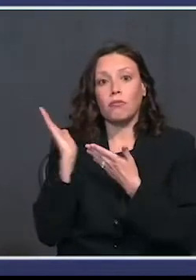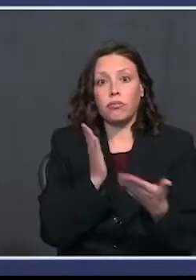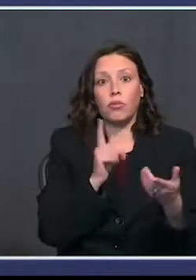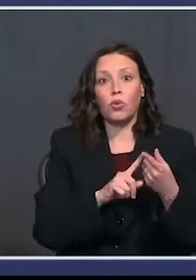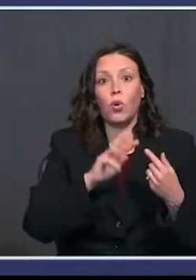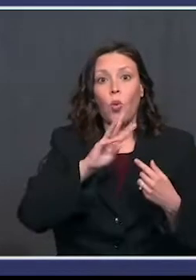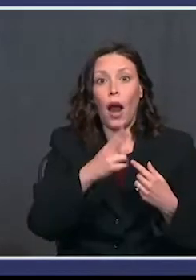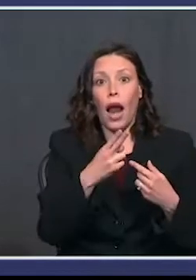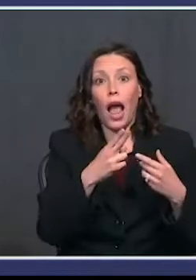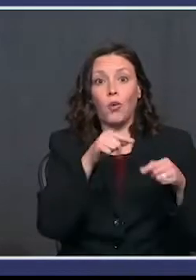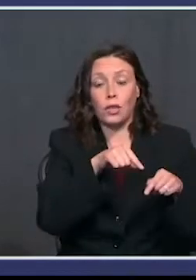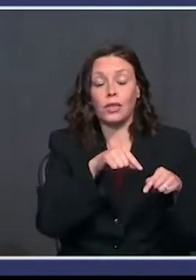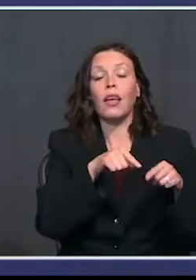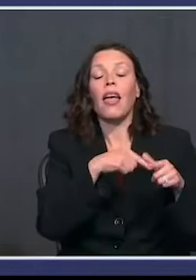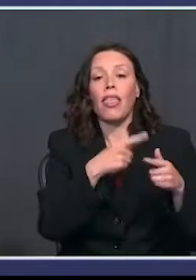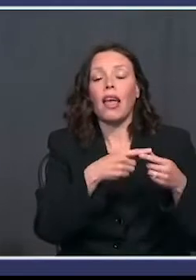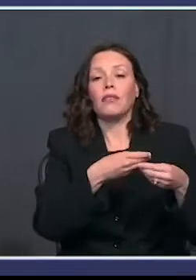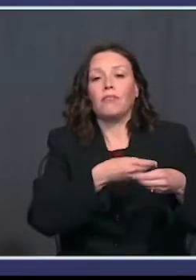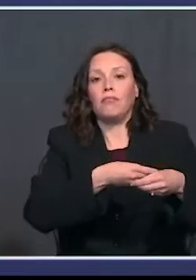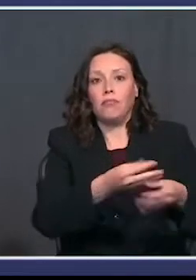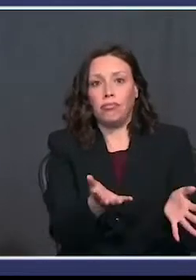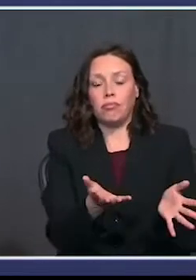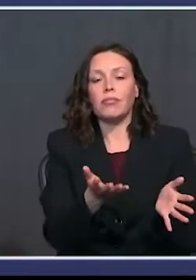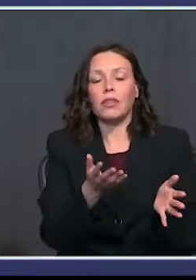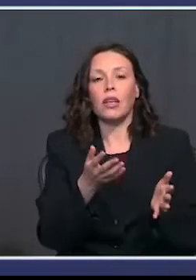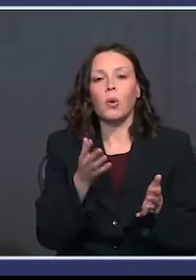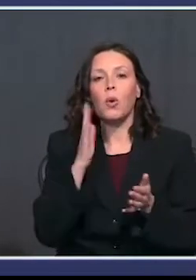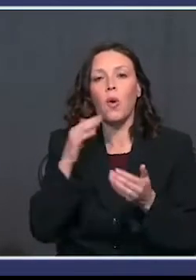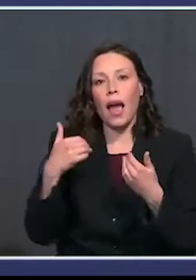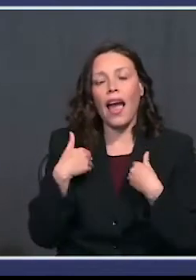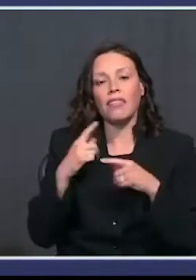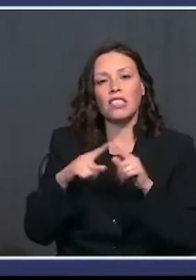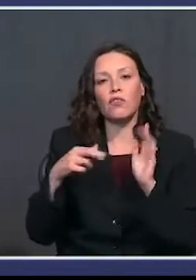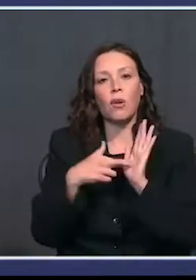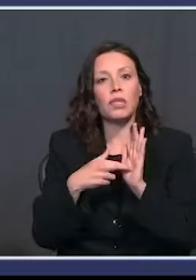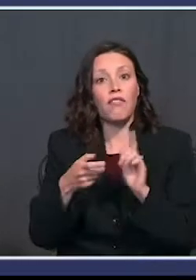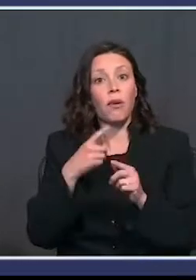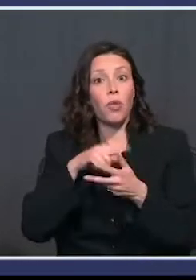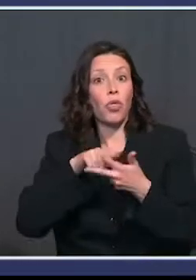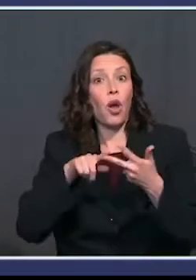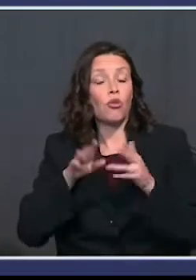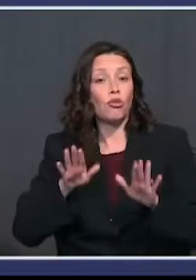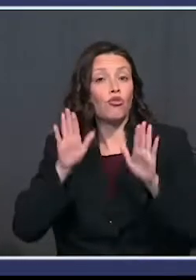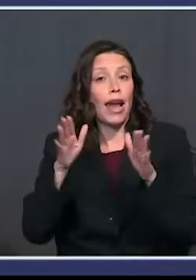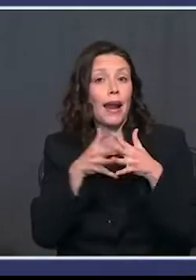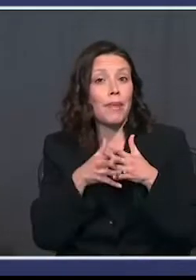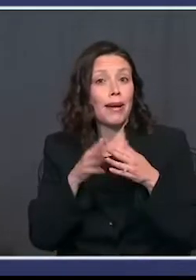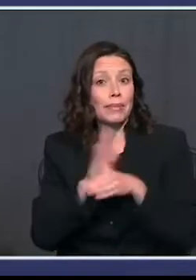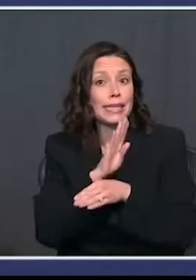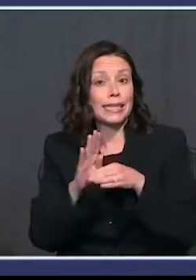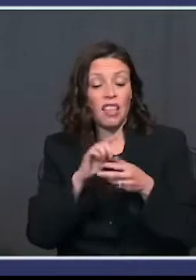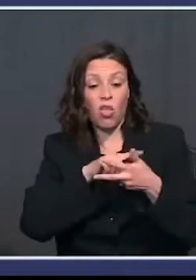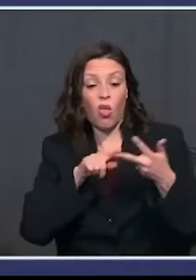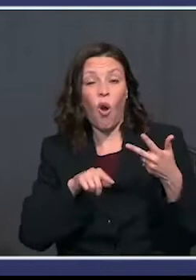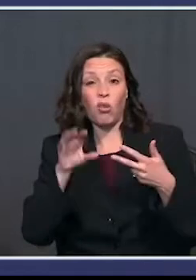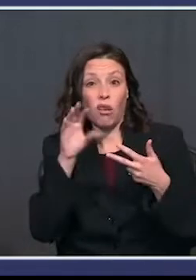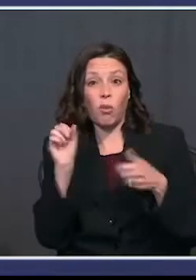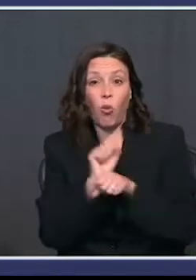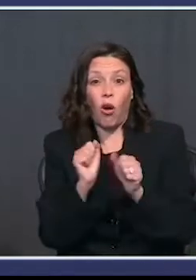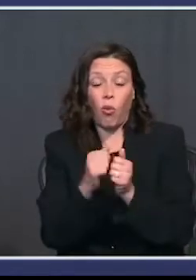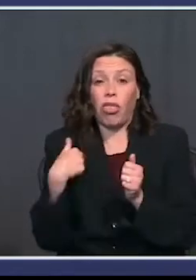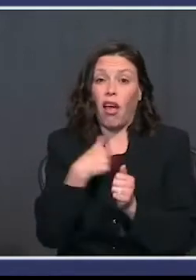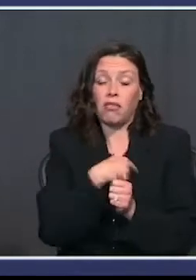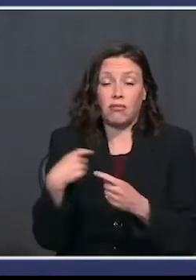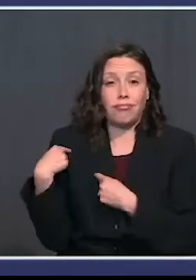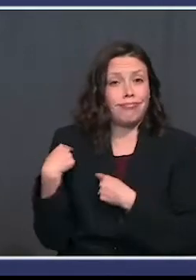designated sites. And we're thrilled to be joined by representatives of those really great American companies. Those companies have worked with us